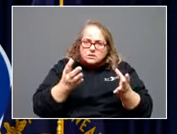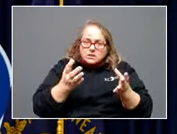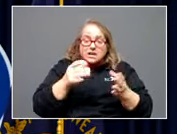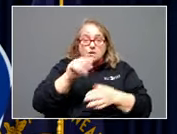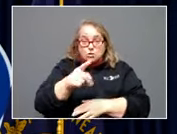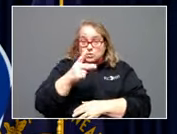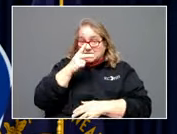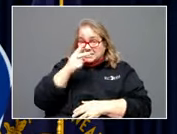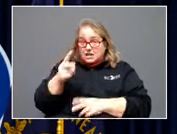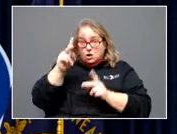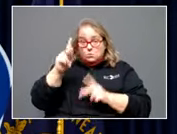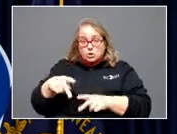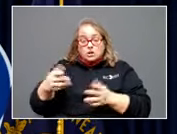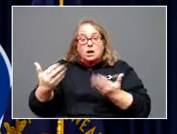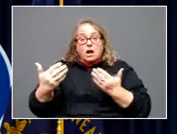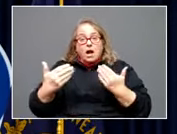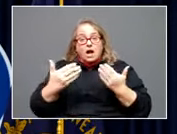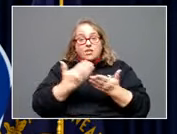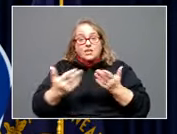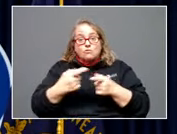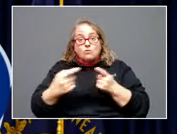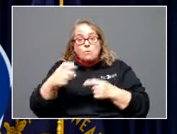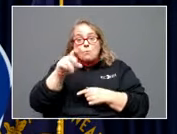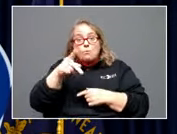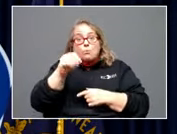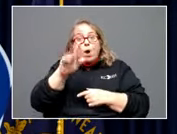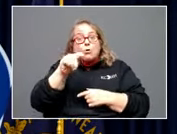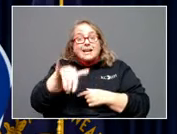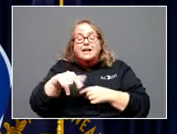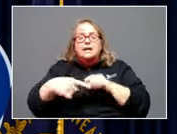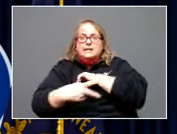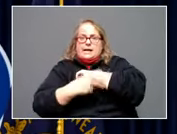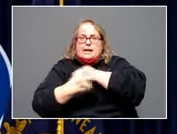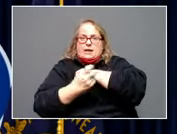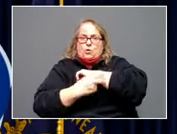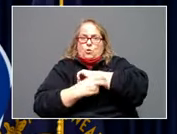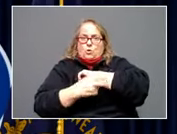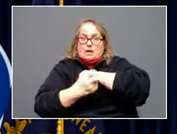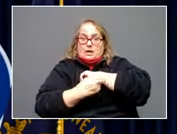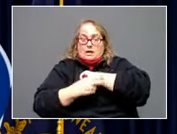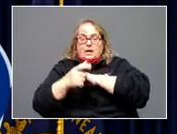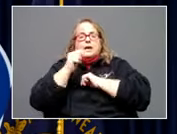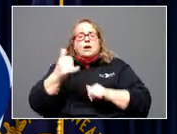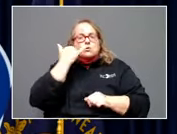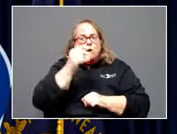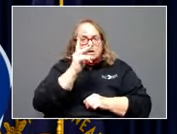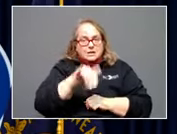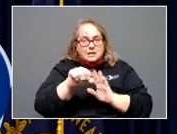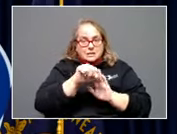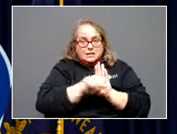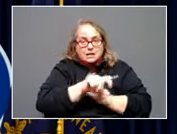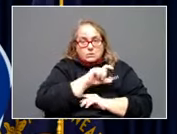removing items from property, that's called looting, can also call the Kentucky State Police, the National Guard, or local law